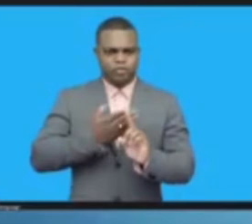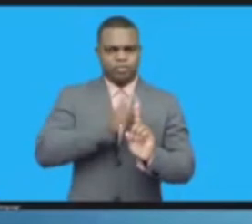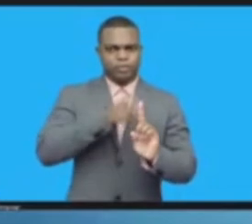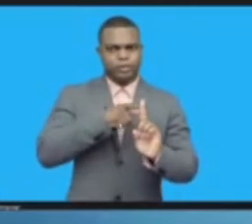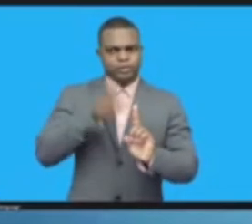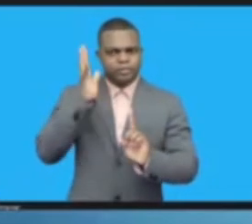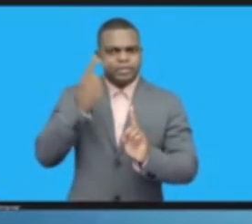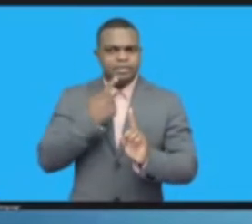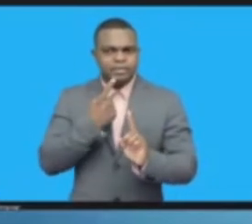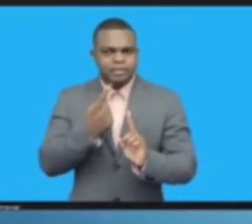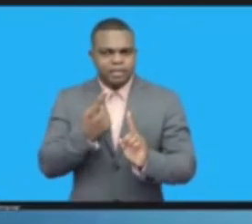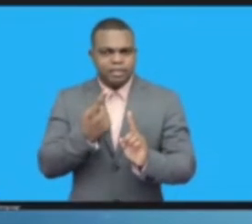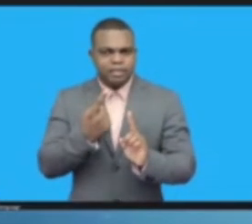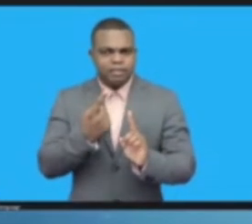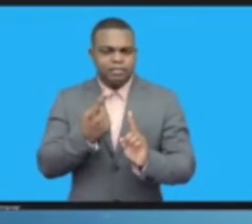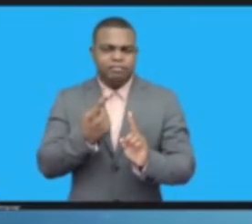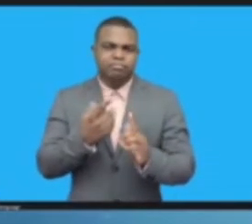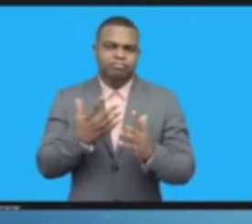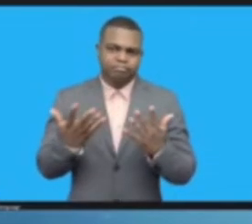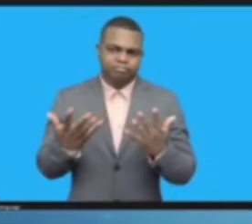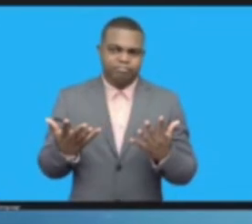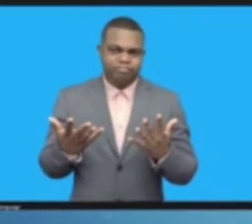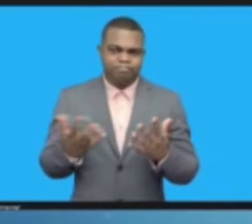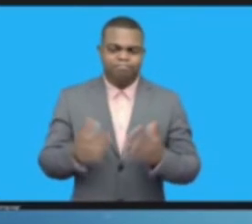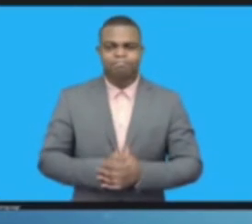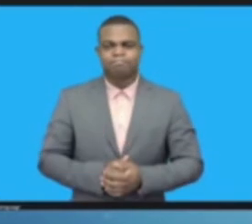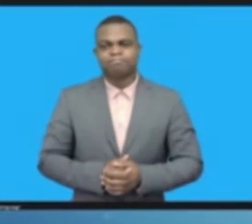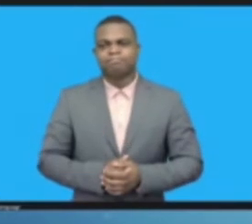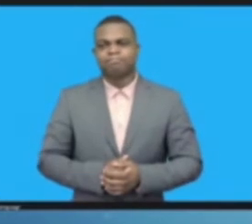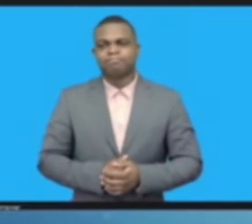Don't worry. The only thing I'm going to do is roll up my sleeves.